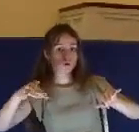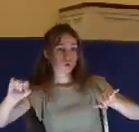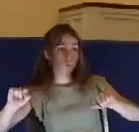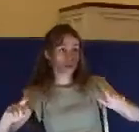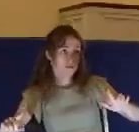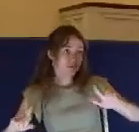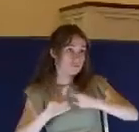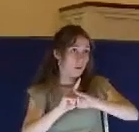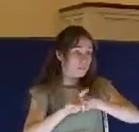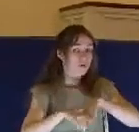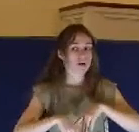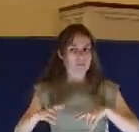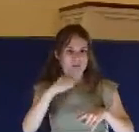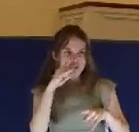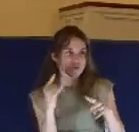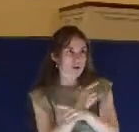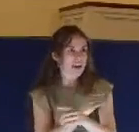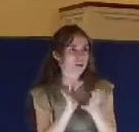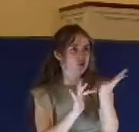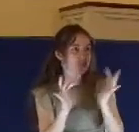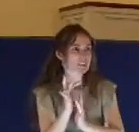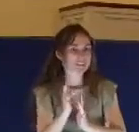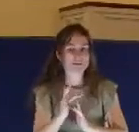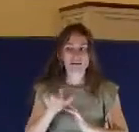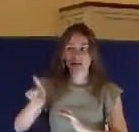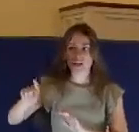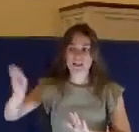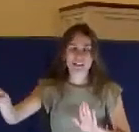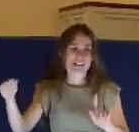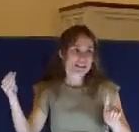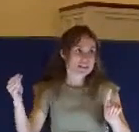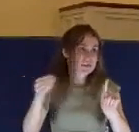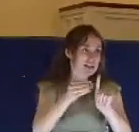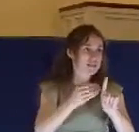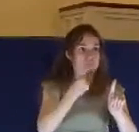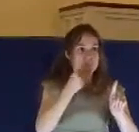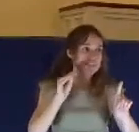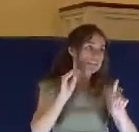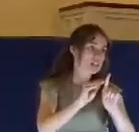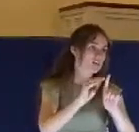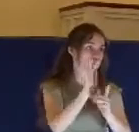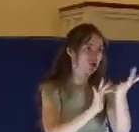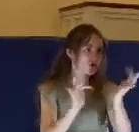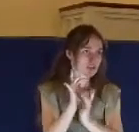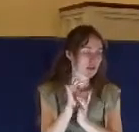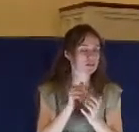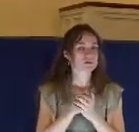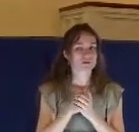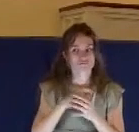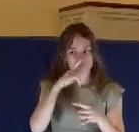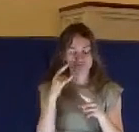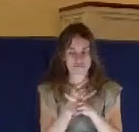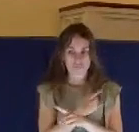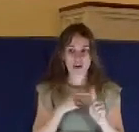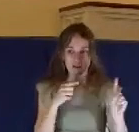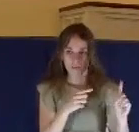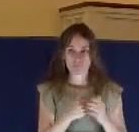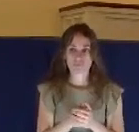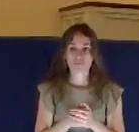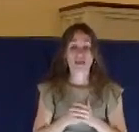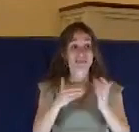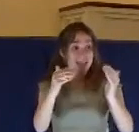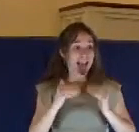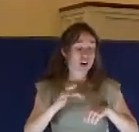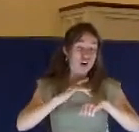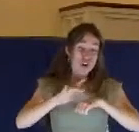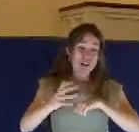Jesus with a kiss, and they took Jesus away. And by this time now, it's early in the morning on Friday morning. This will be